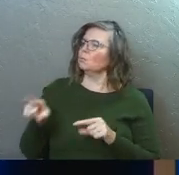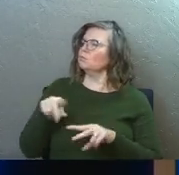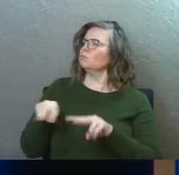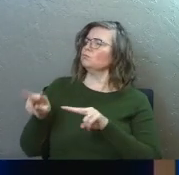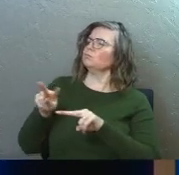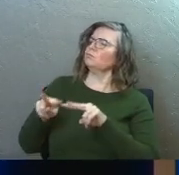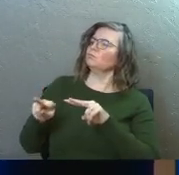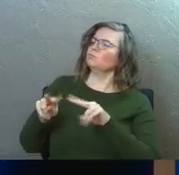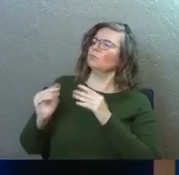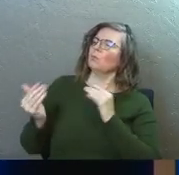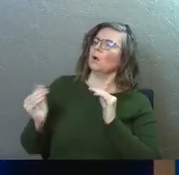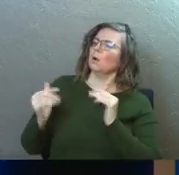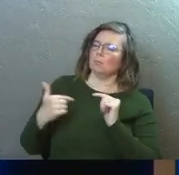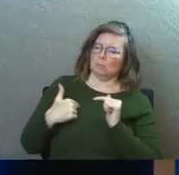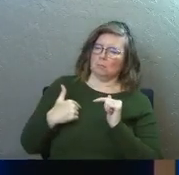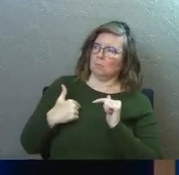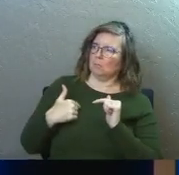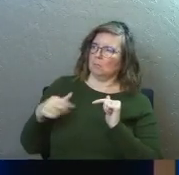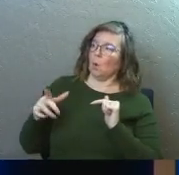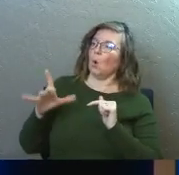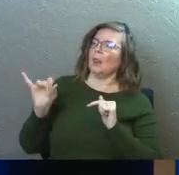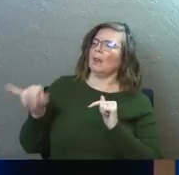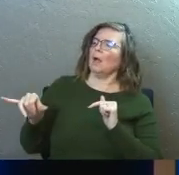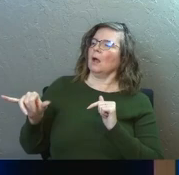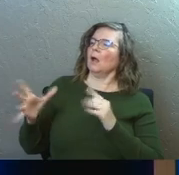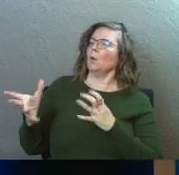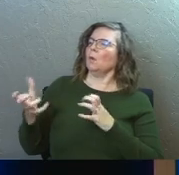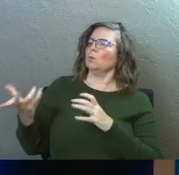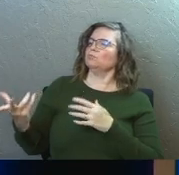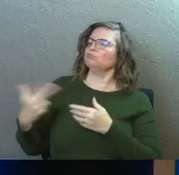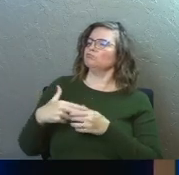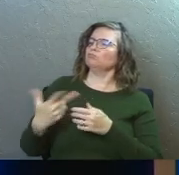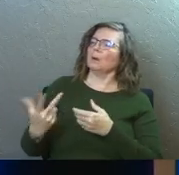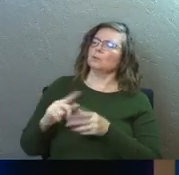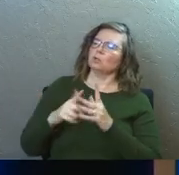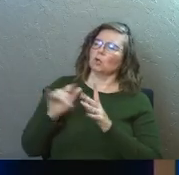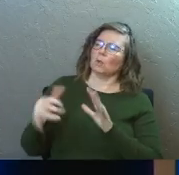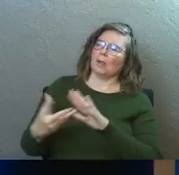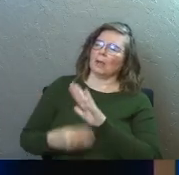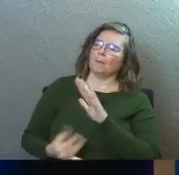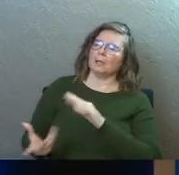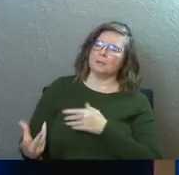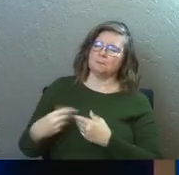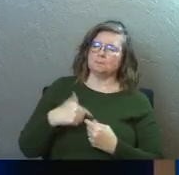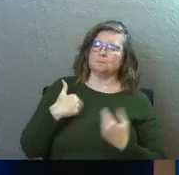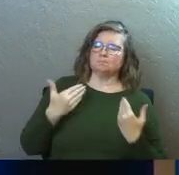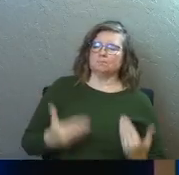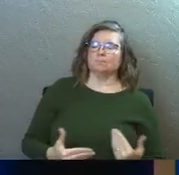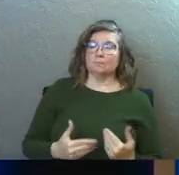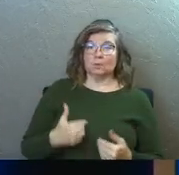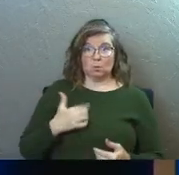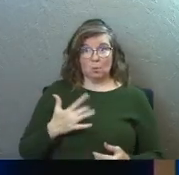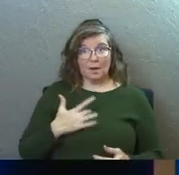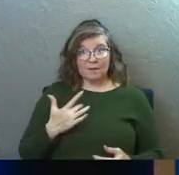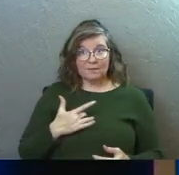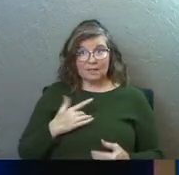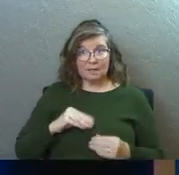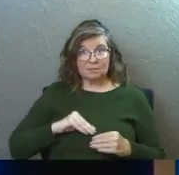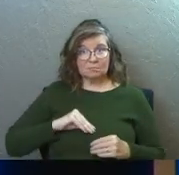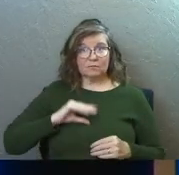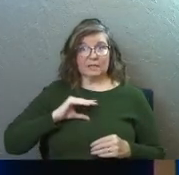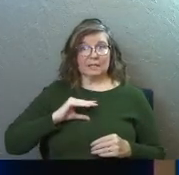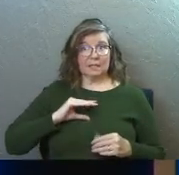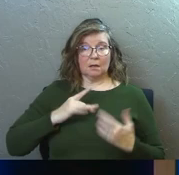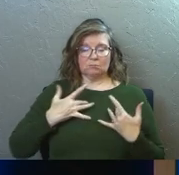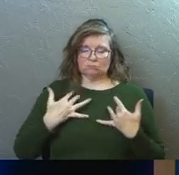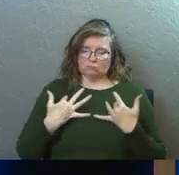How do they rest? Oh, I like that. I like that kind of rest. like... Okay, I'm gonna start doing that kind of rest. And do I feel filled up,